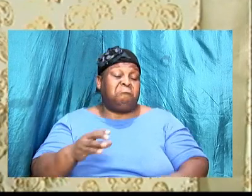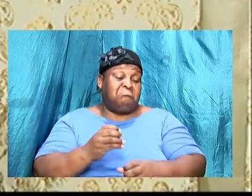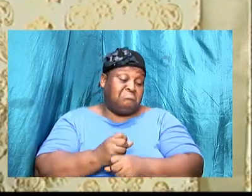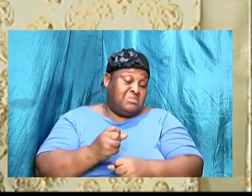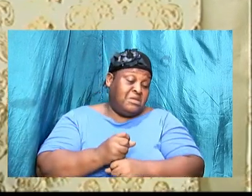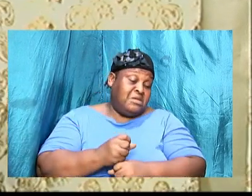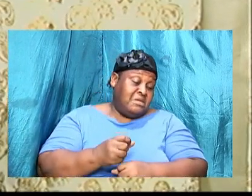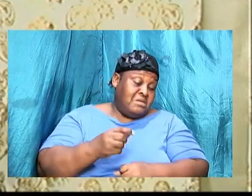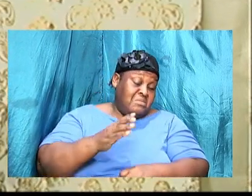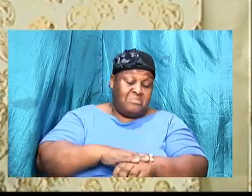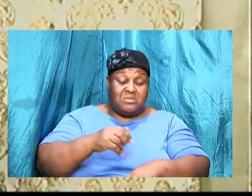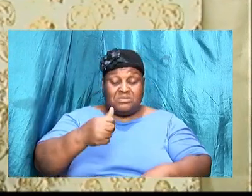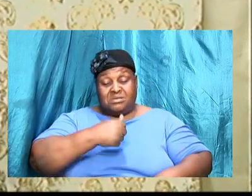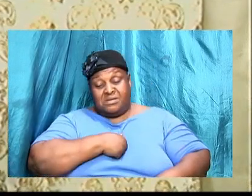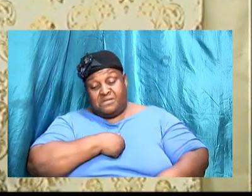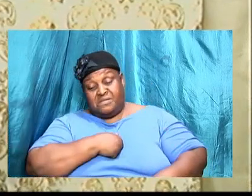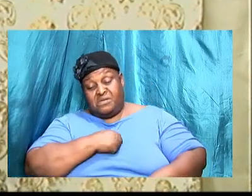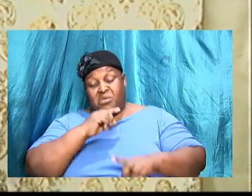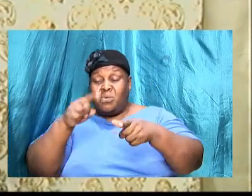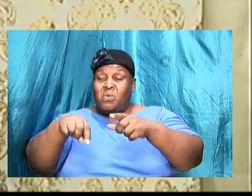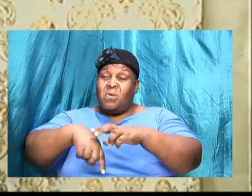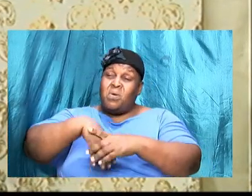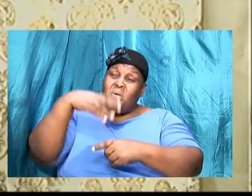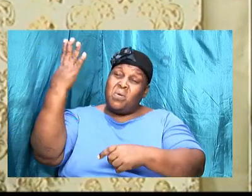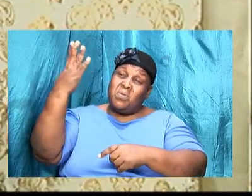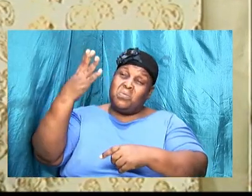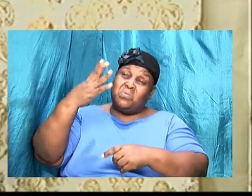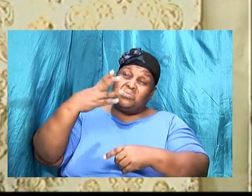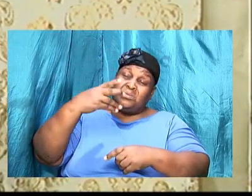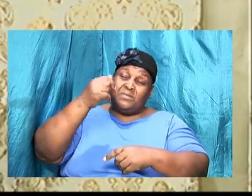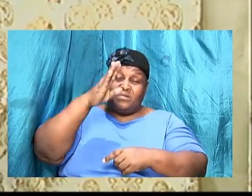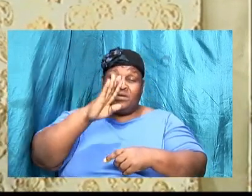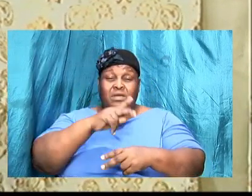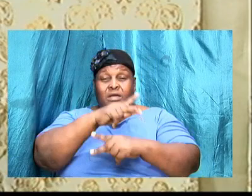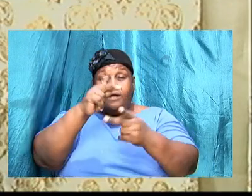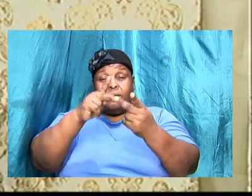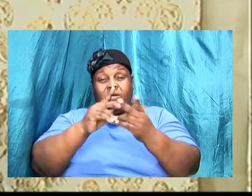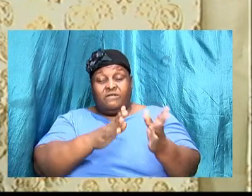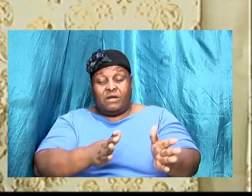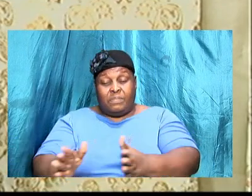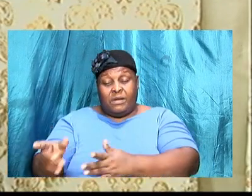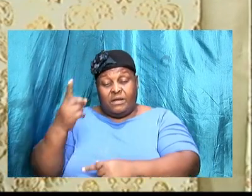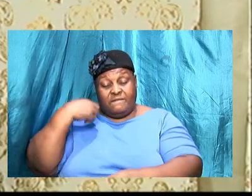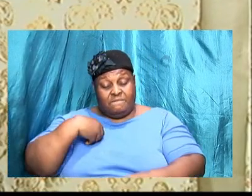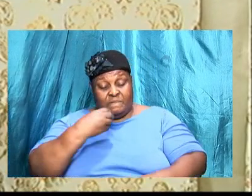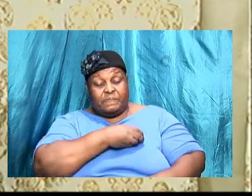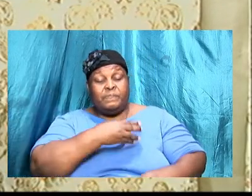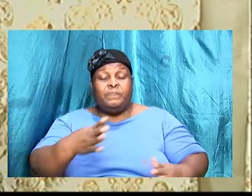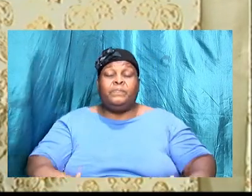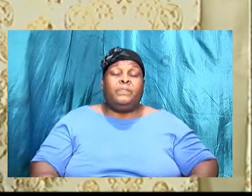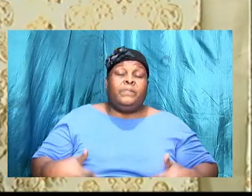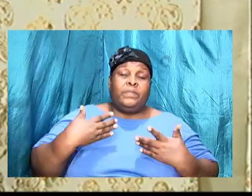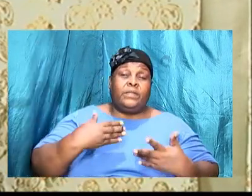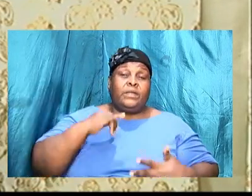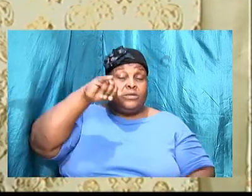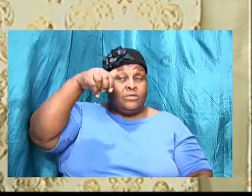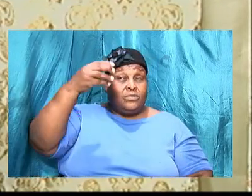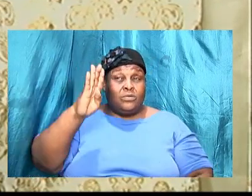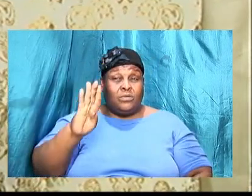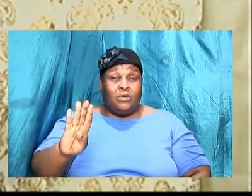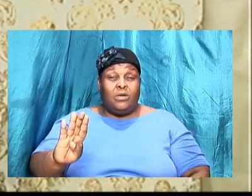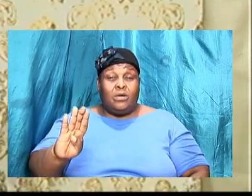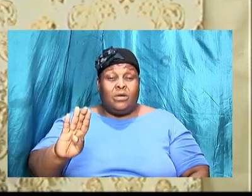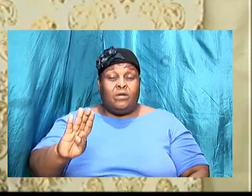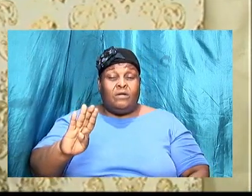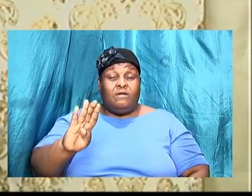ourselves and go outside of God's perfect plan for our life. In Job 4,